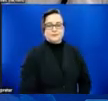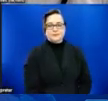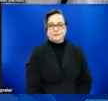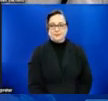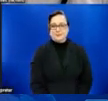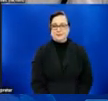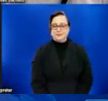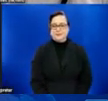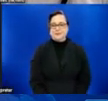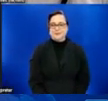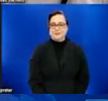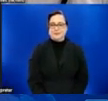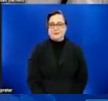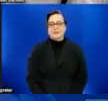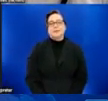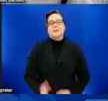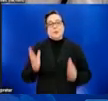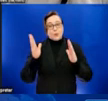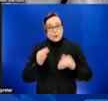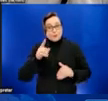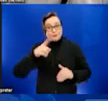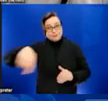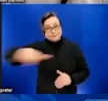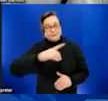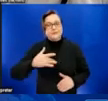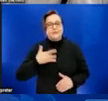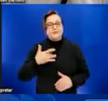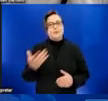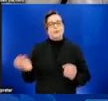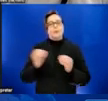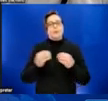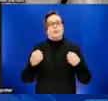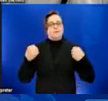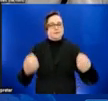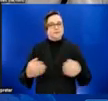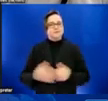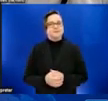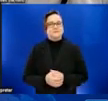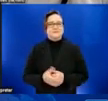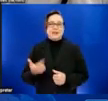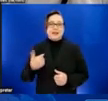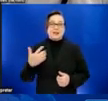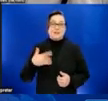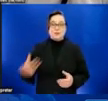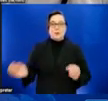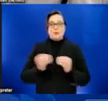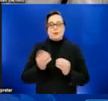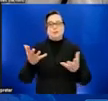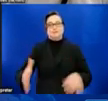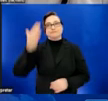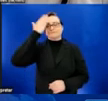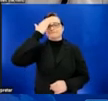Are feeling much more confident as is everyone else. I know that I'm feeling much more knowledgeable about